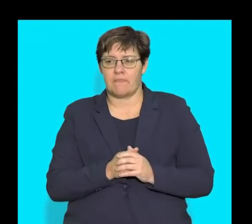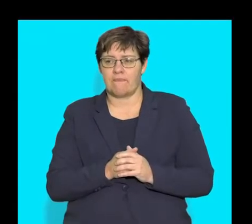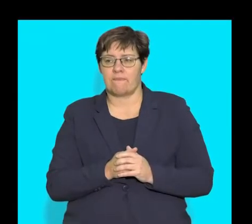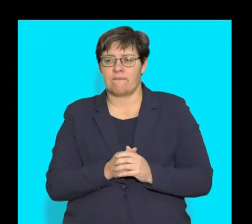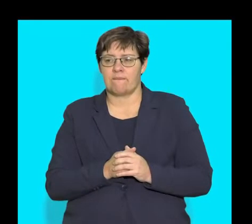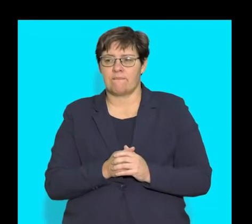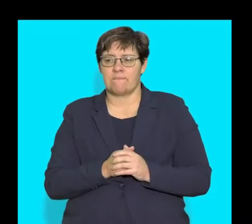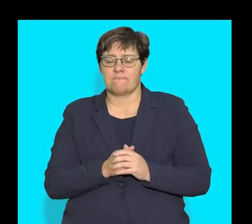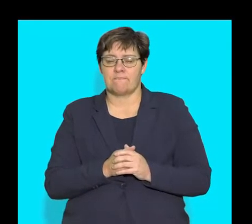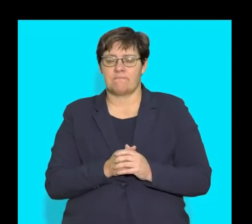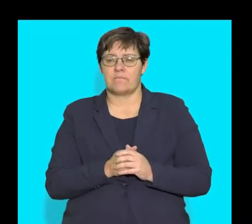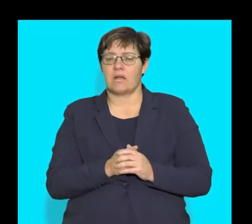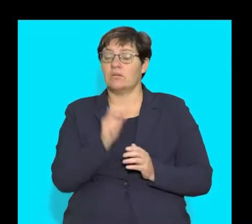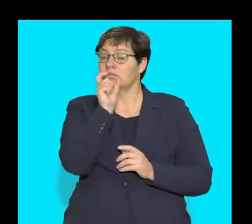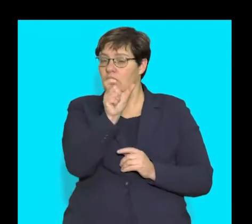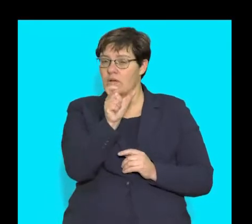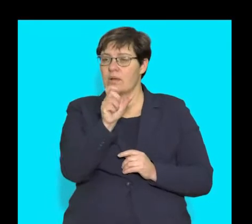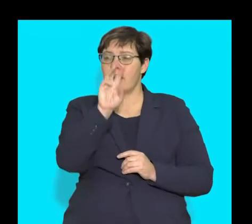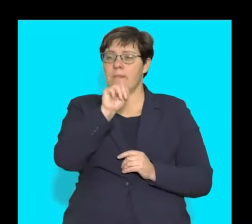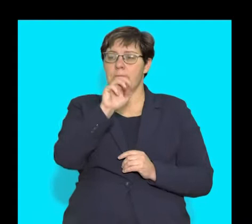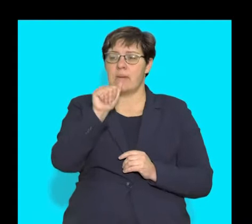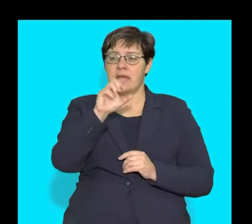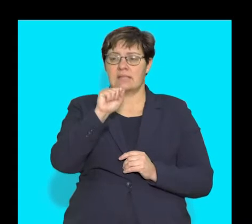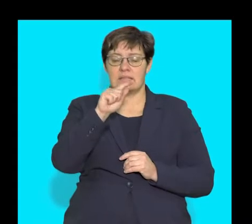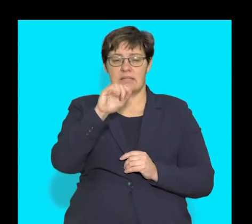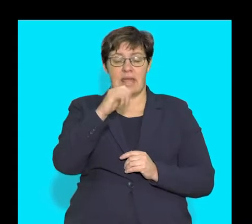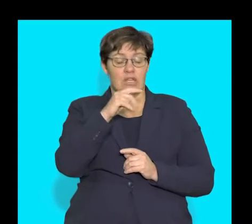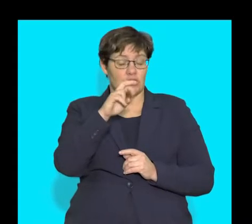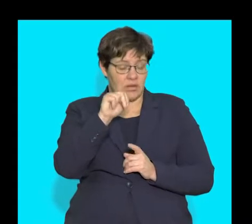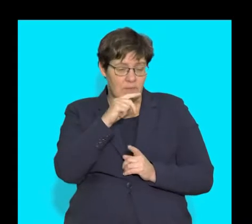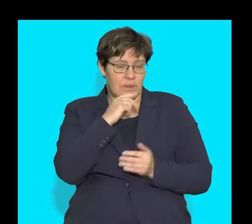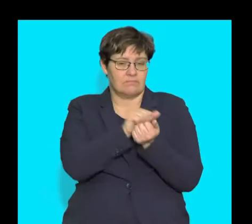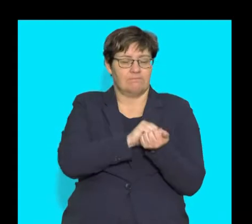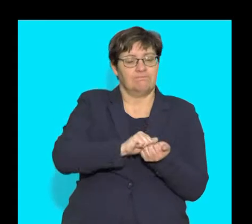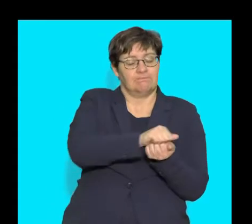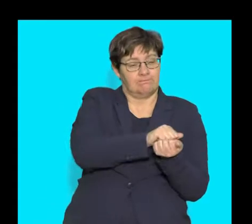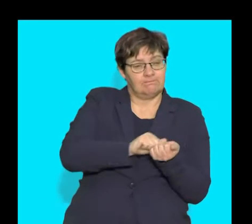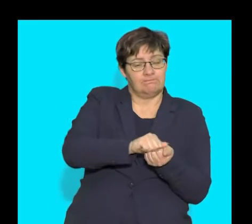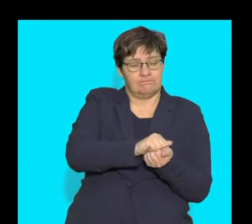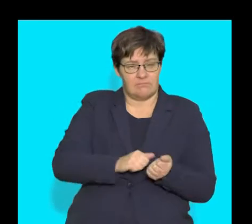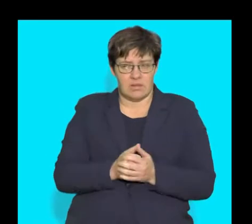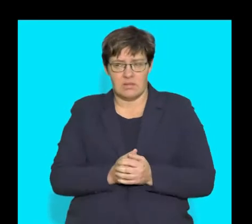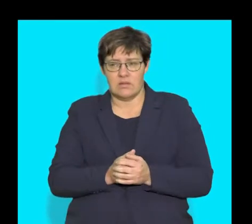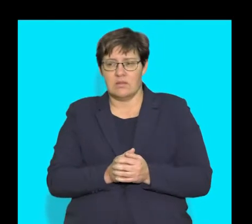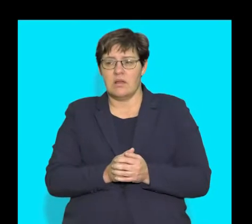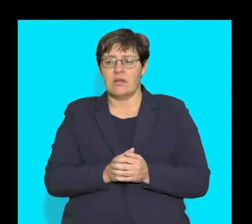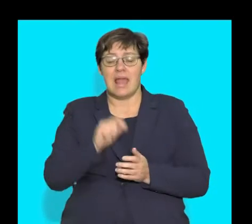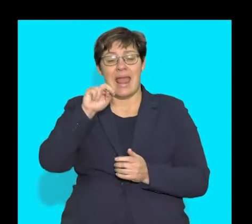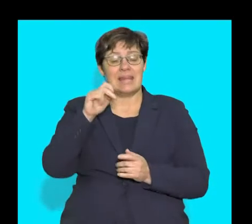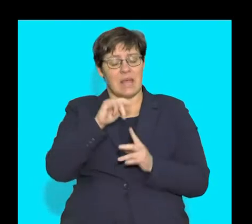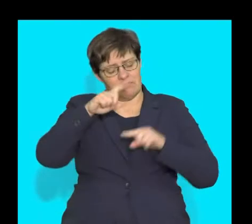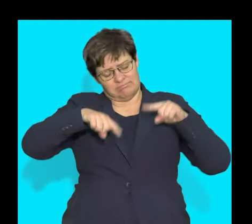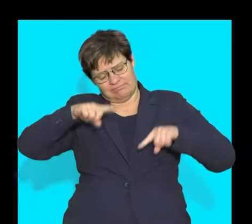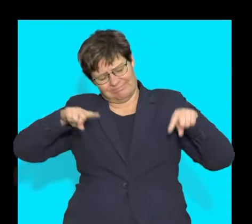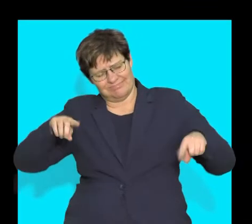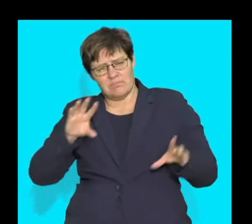We also must reflect on the term mastication, which is the chewing of food. We've mentioned several different enzymes